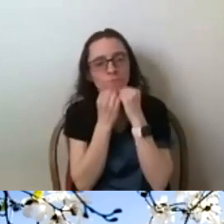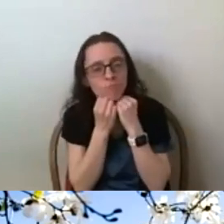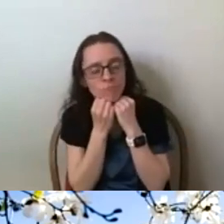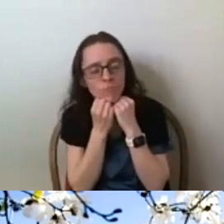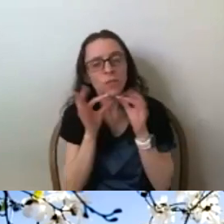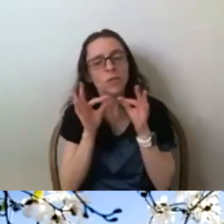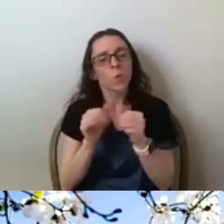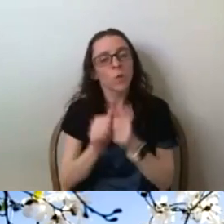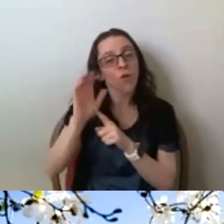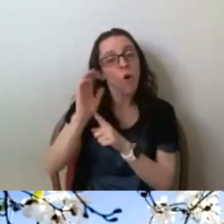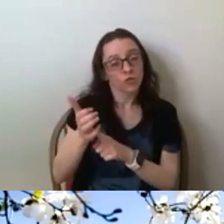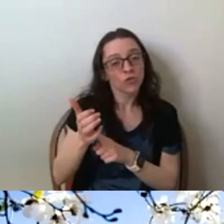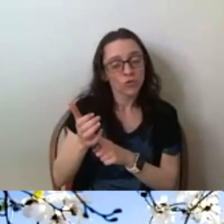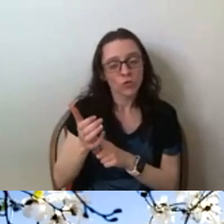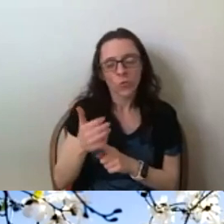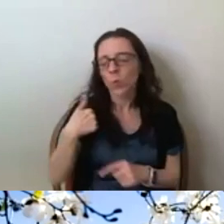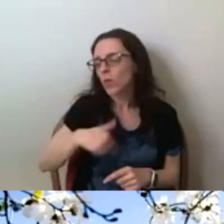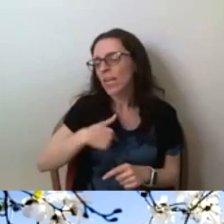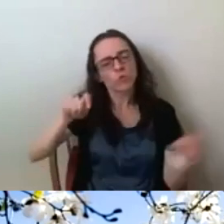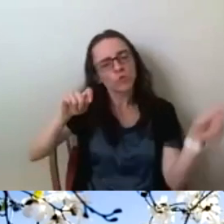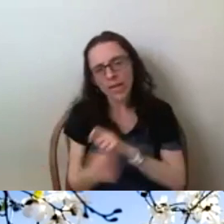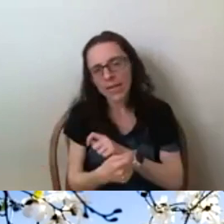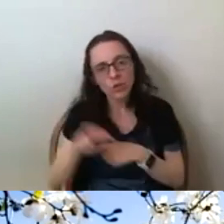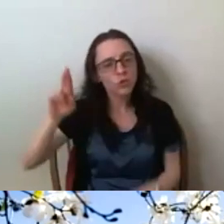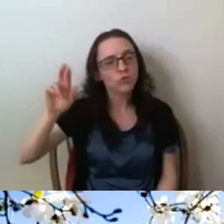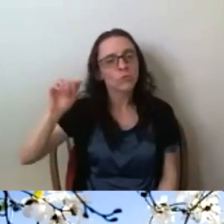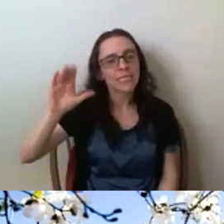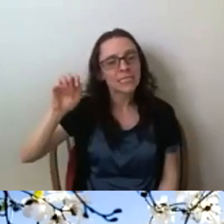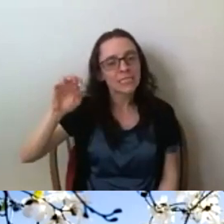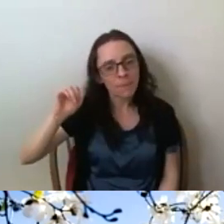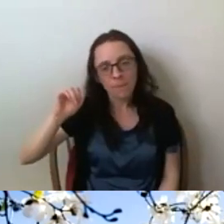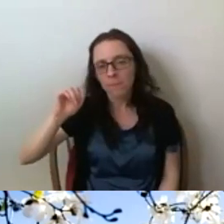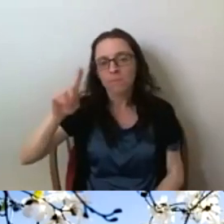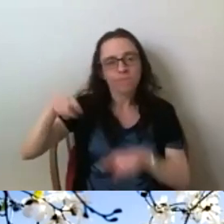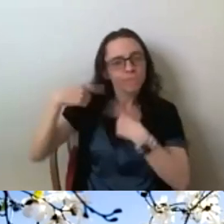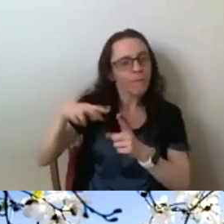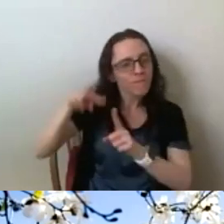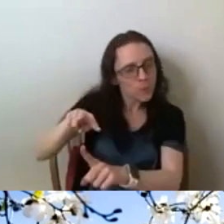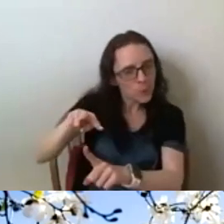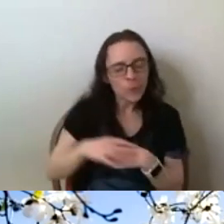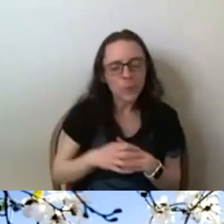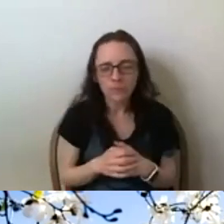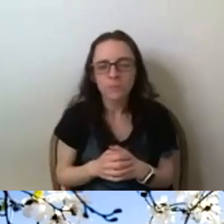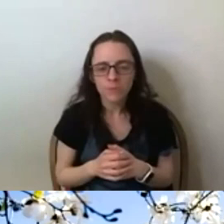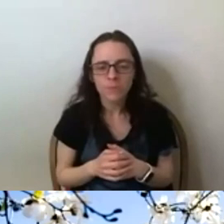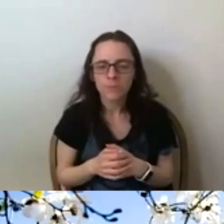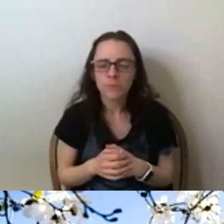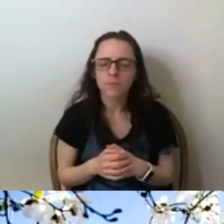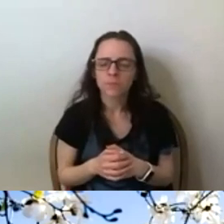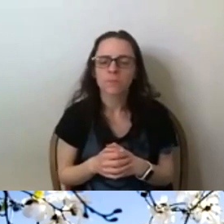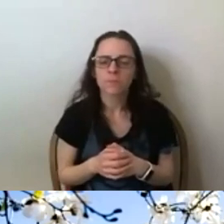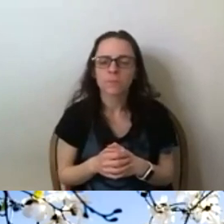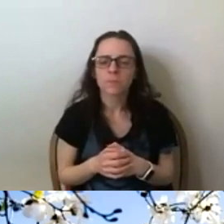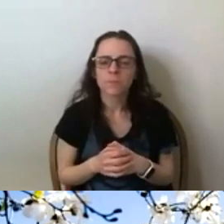racism is seen. And, um, and there it's, there's, I think there's multiple parts